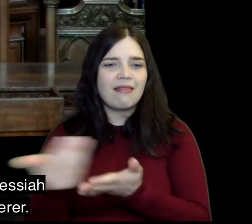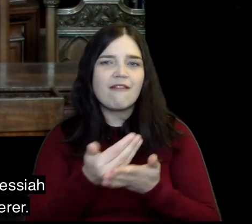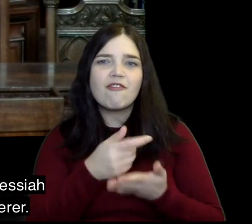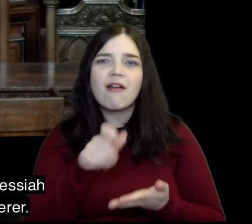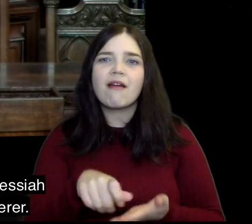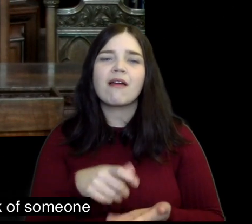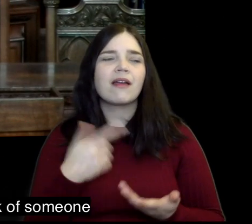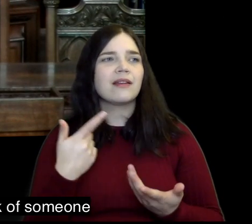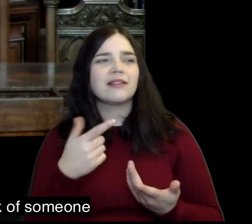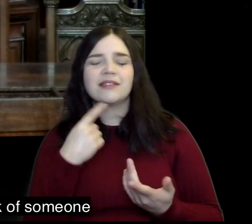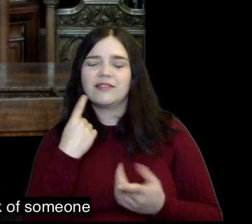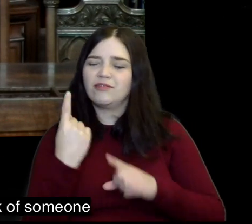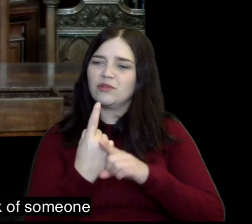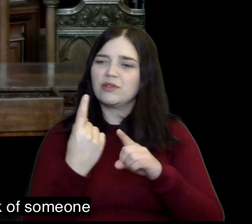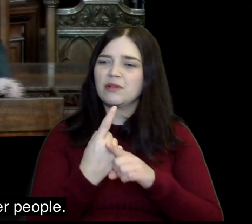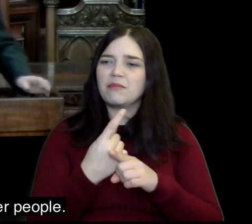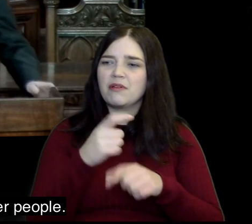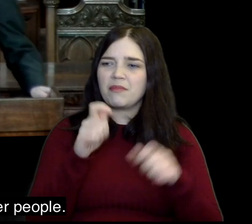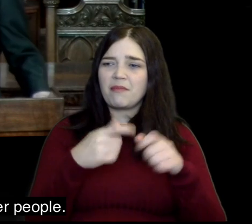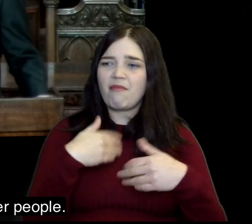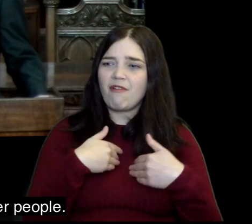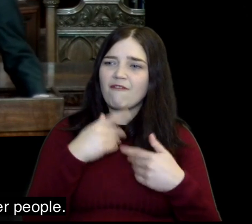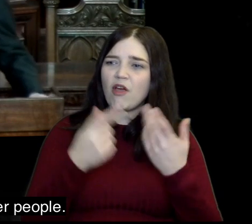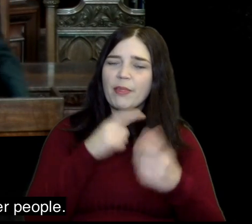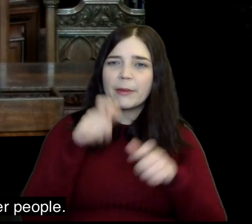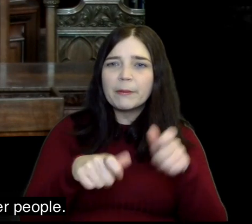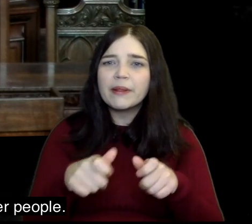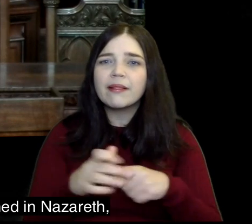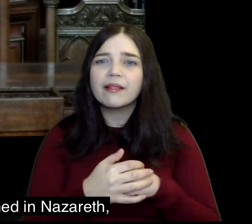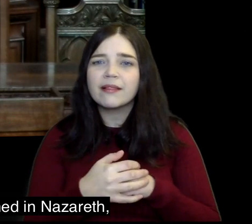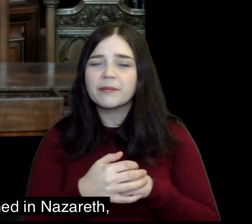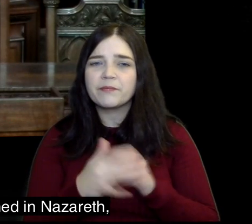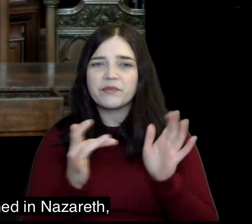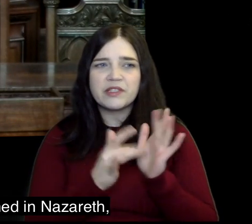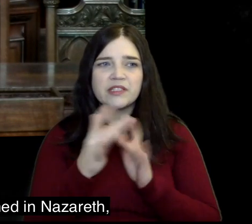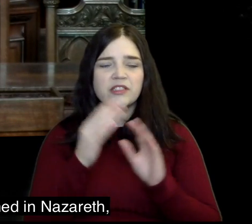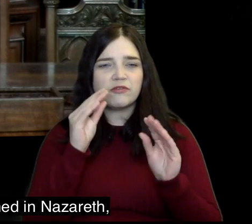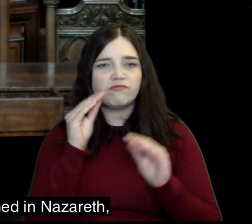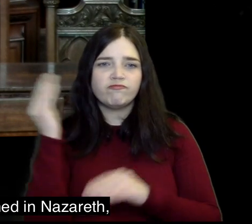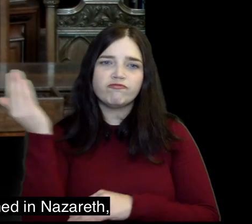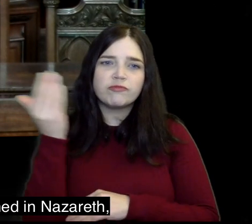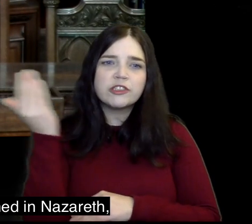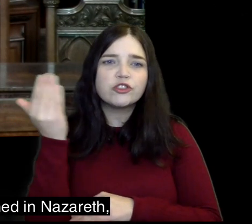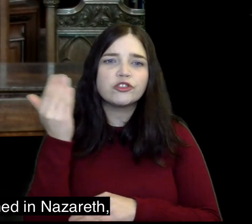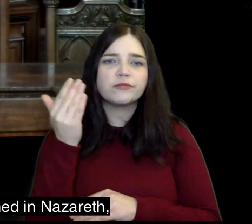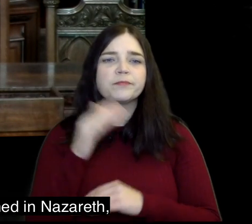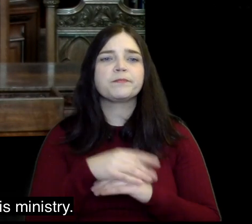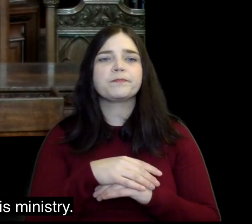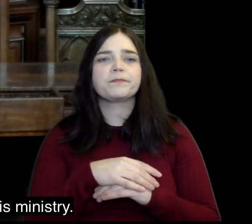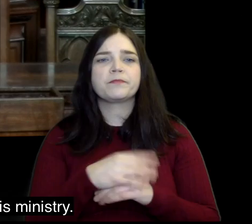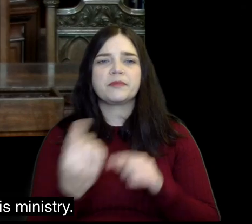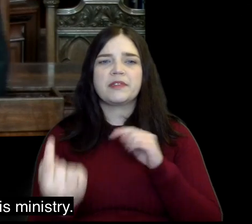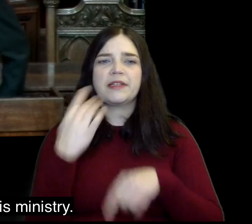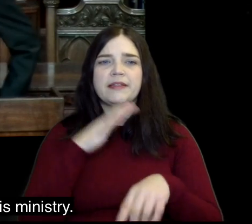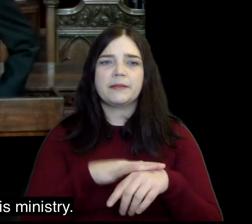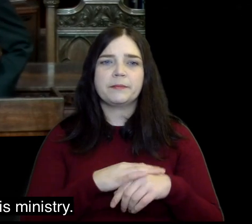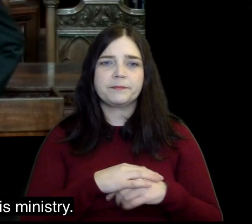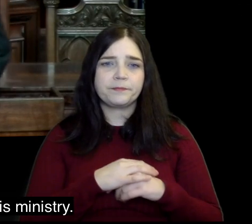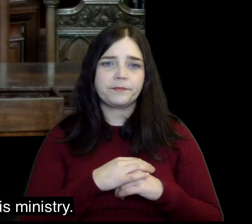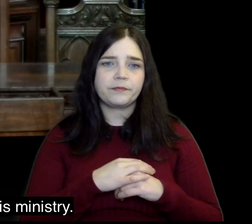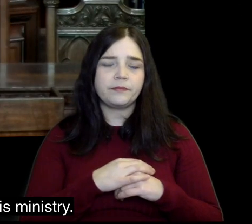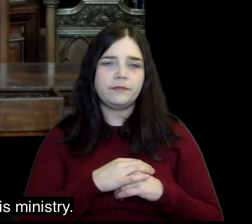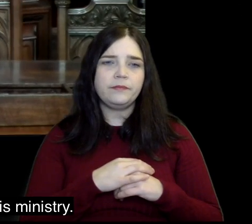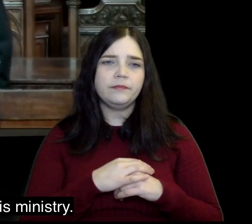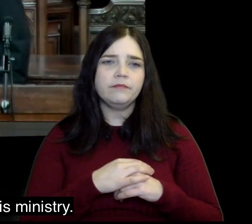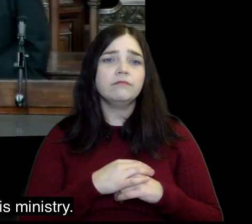who would be their Messiah and their deliverer and he began to speak of someone with a heart for other people here's what Jesus preached